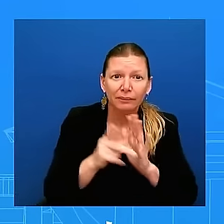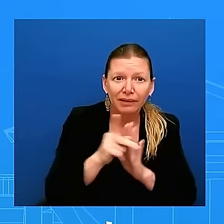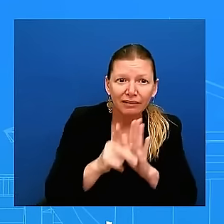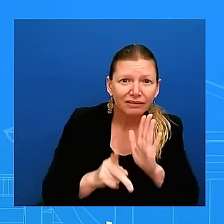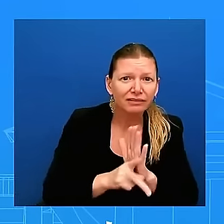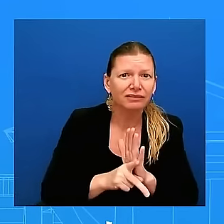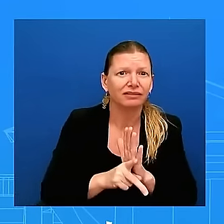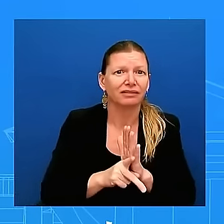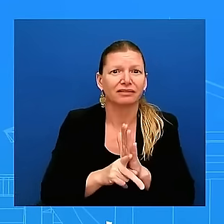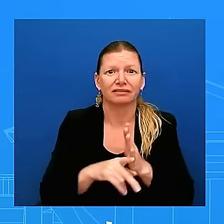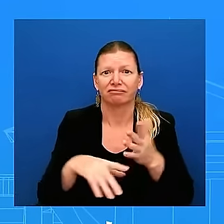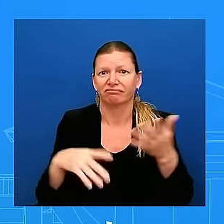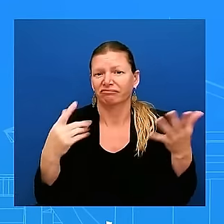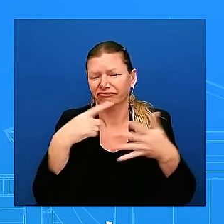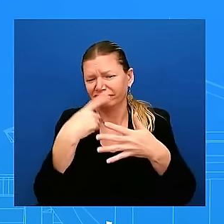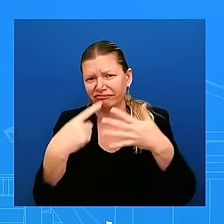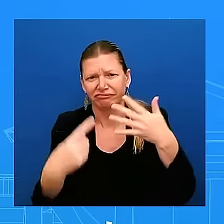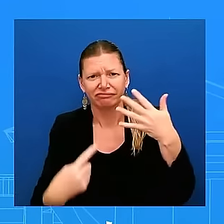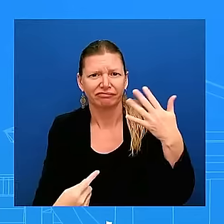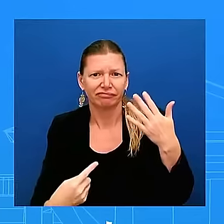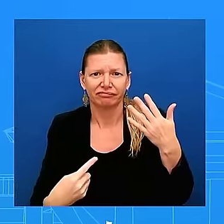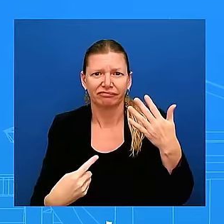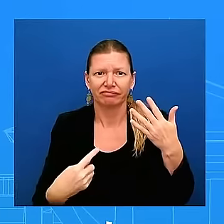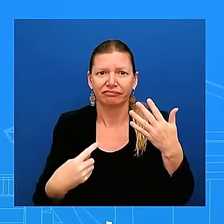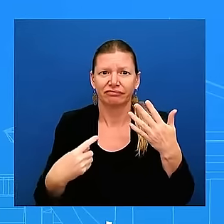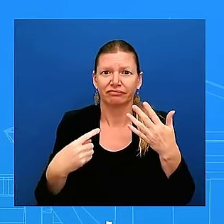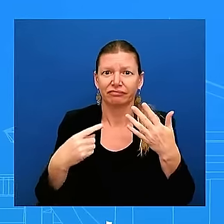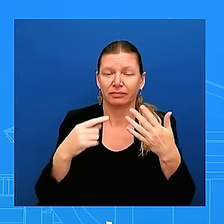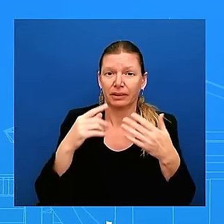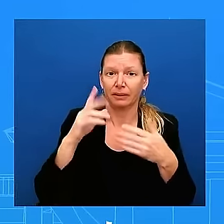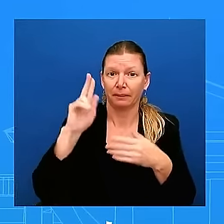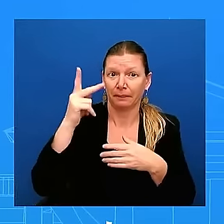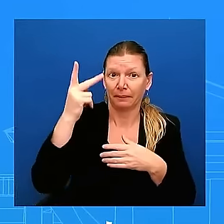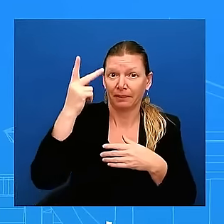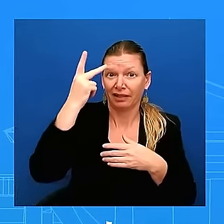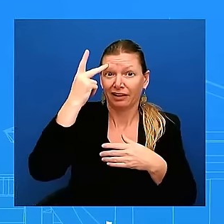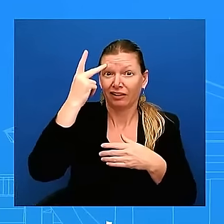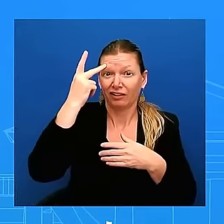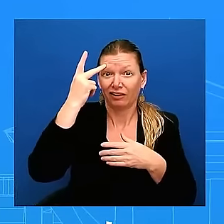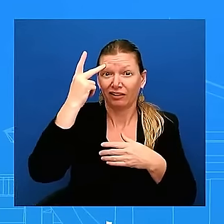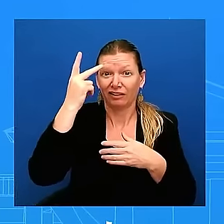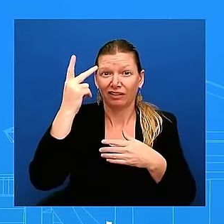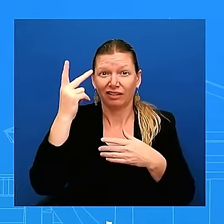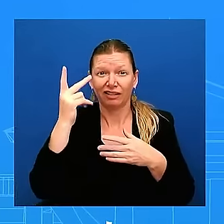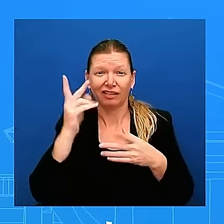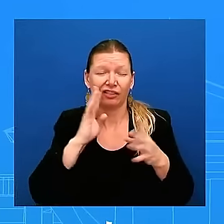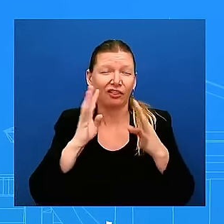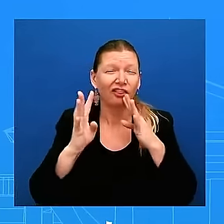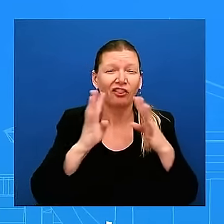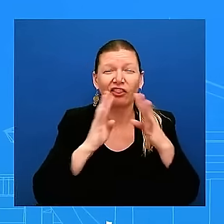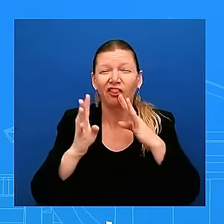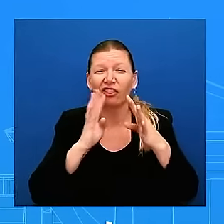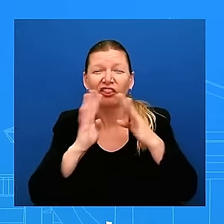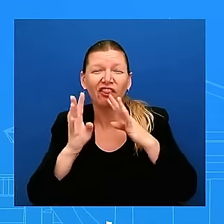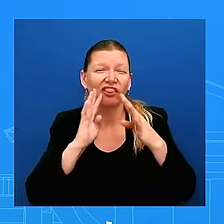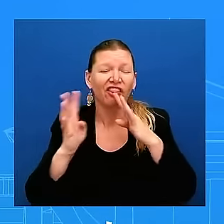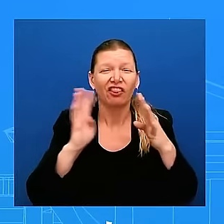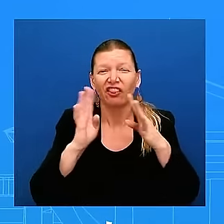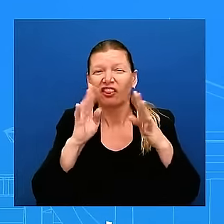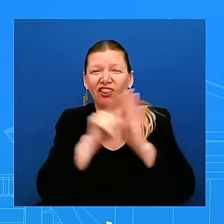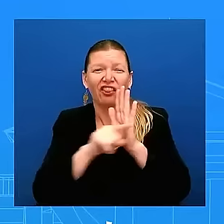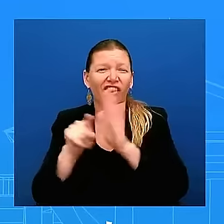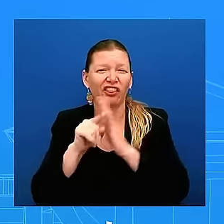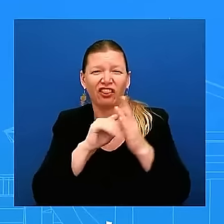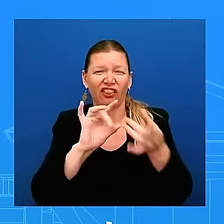when you start bringing political rhetoric political rhetoric that is not okay and that's what you've heard from us